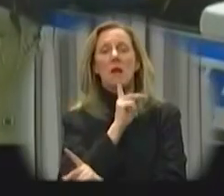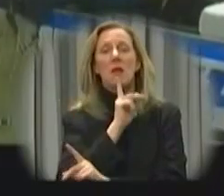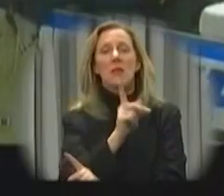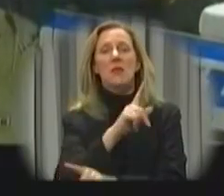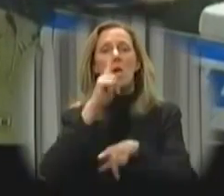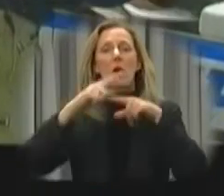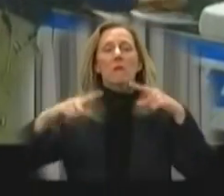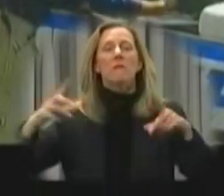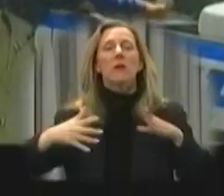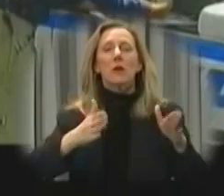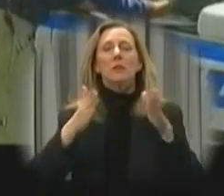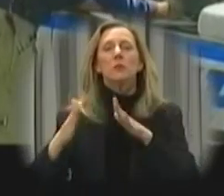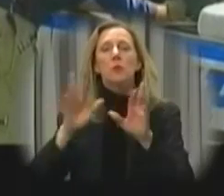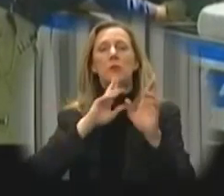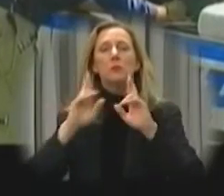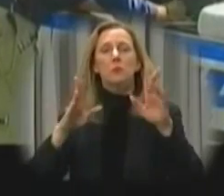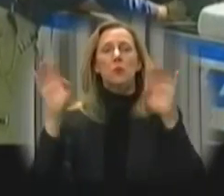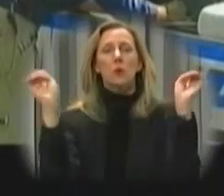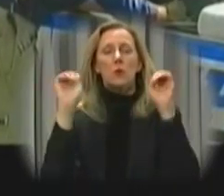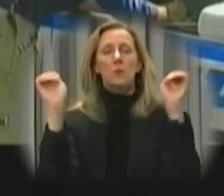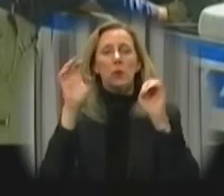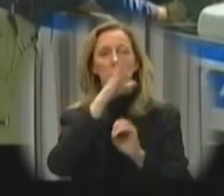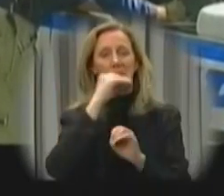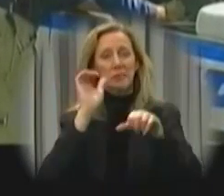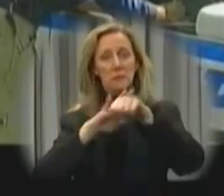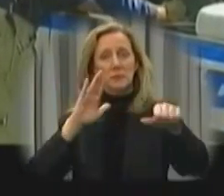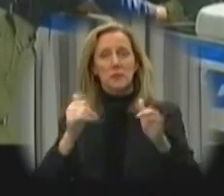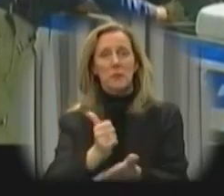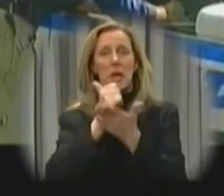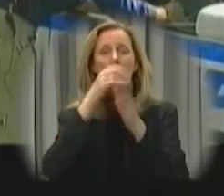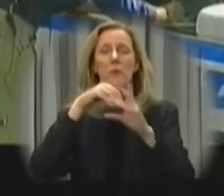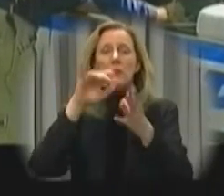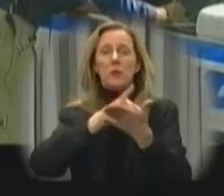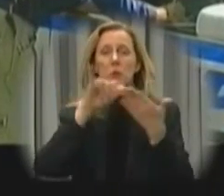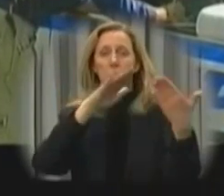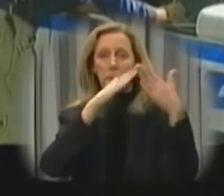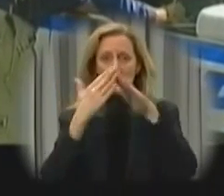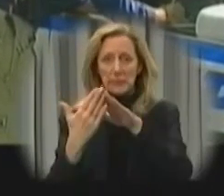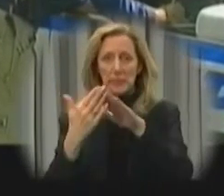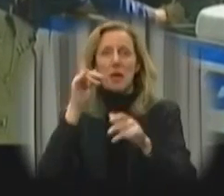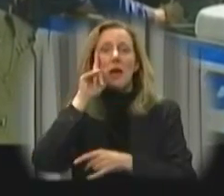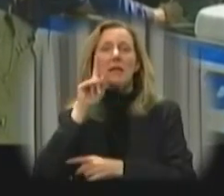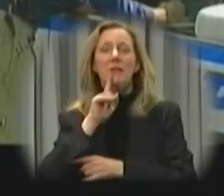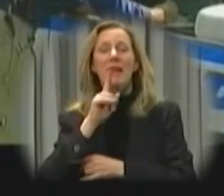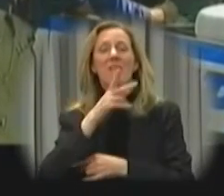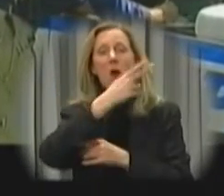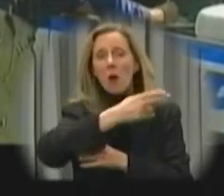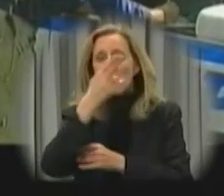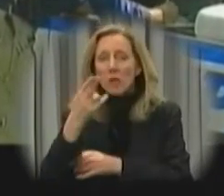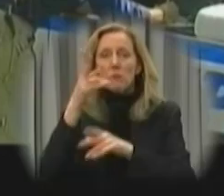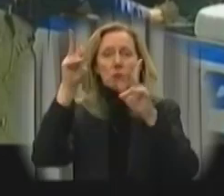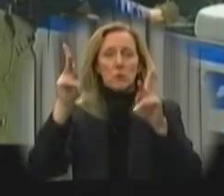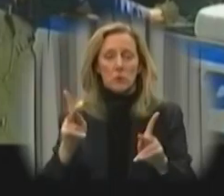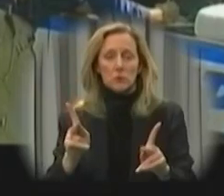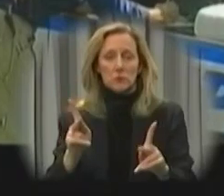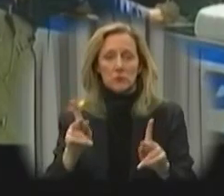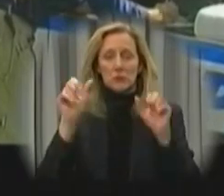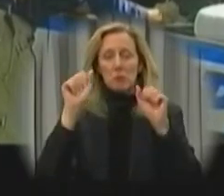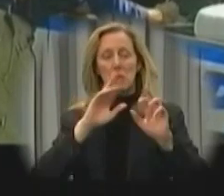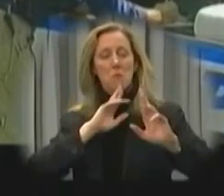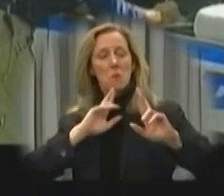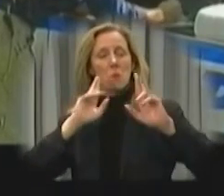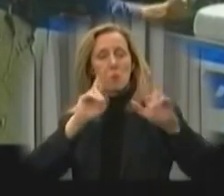There are various ways to report emergencies and summon help in New York City. A deaf or hard of hearing